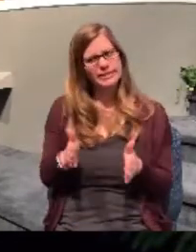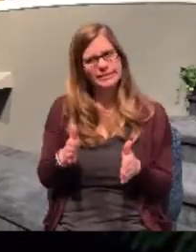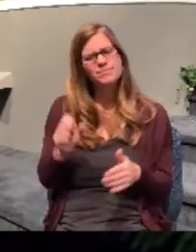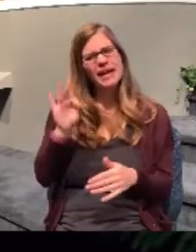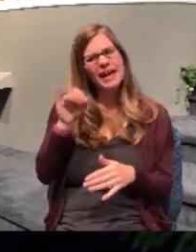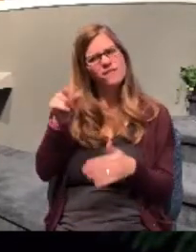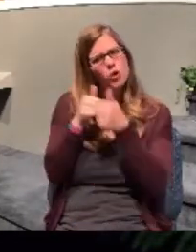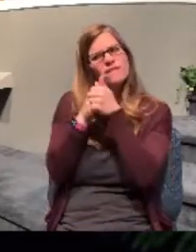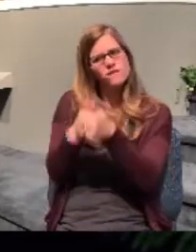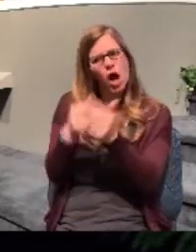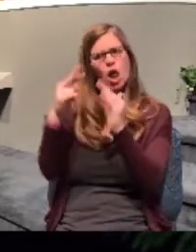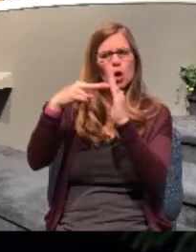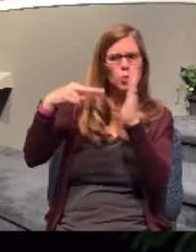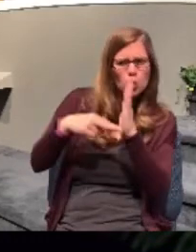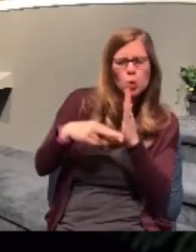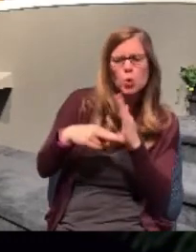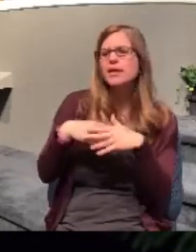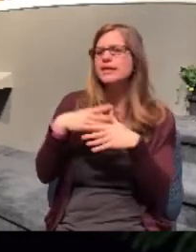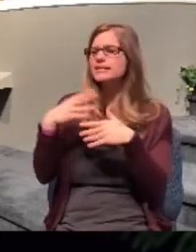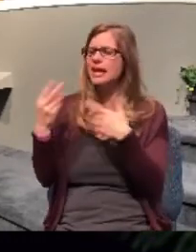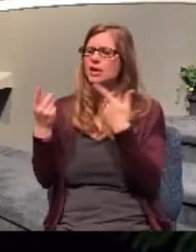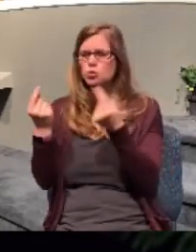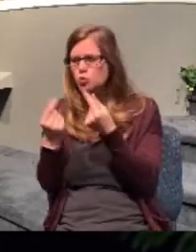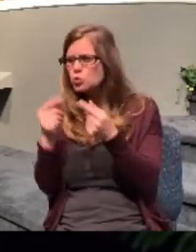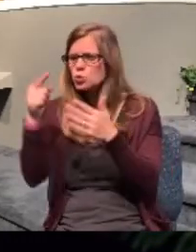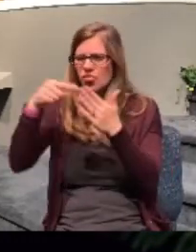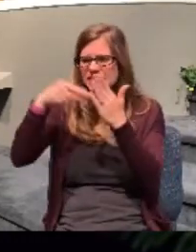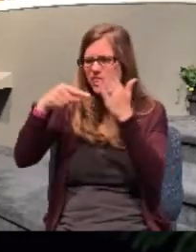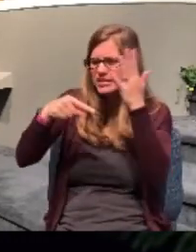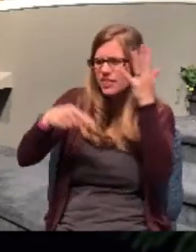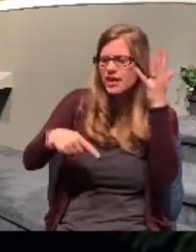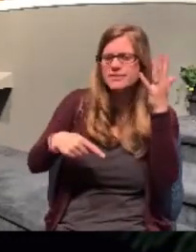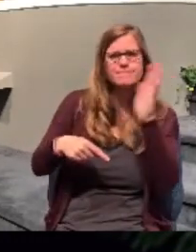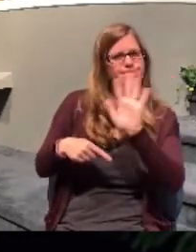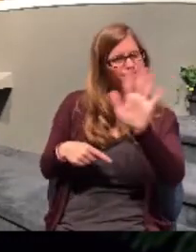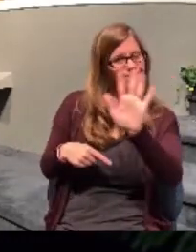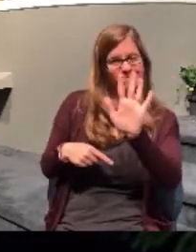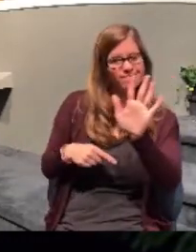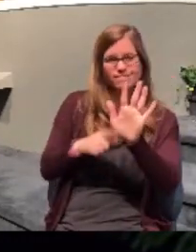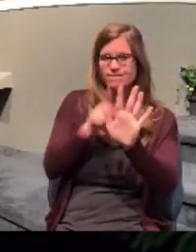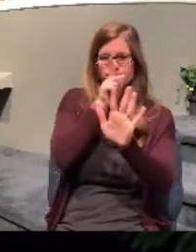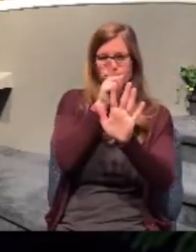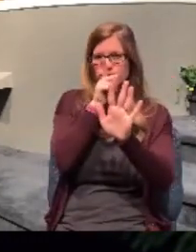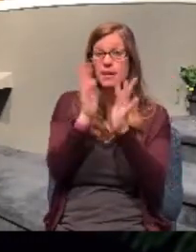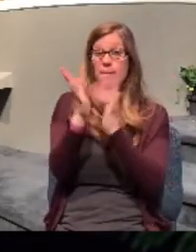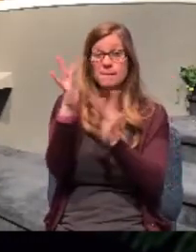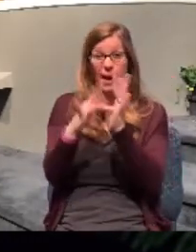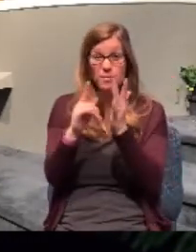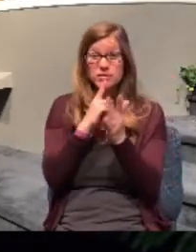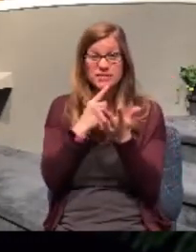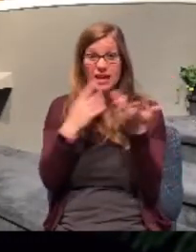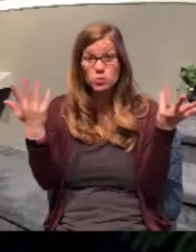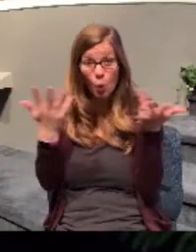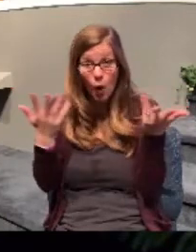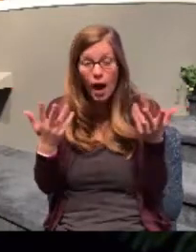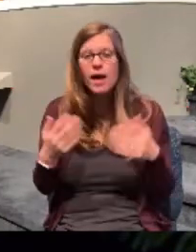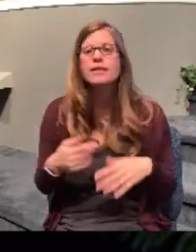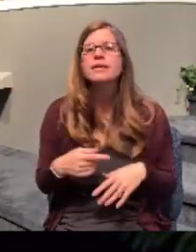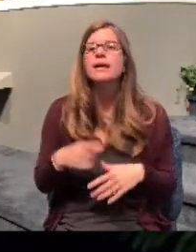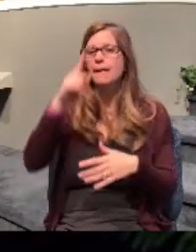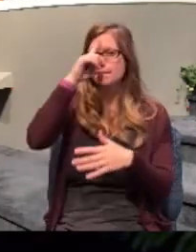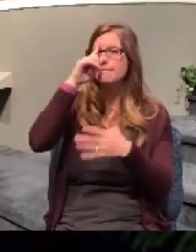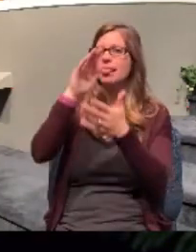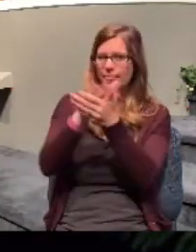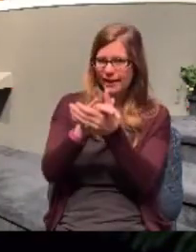abide by this and this and do this and do that. No, no. The Bible says, how does a person get saved?